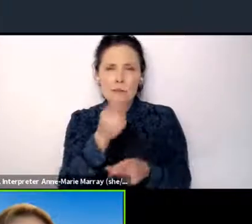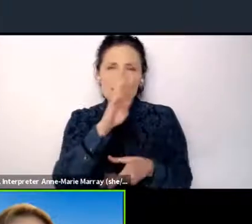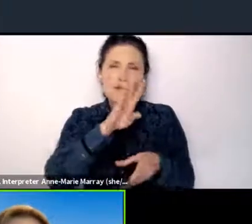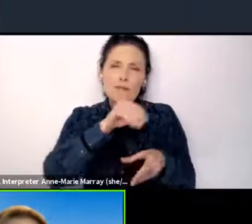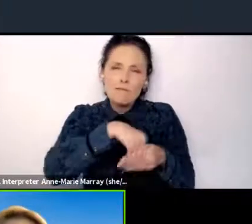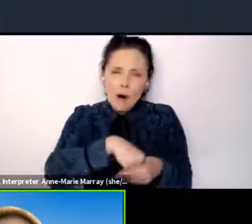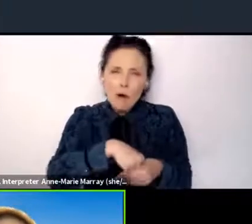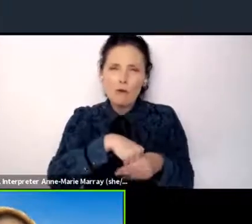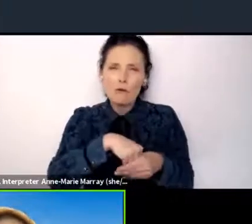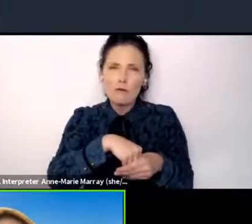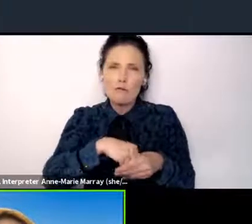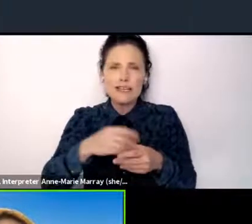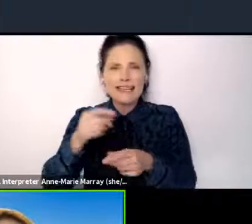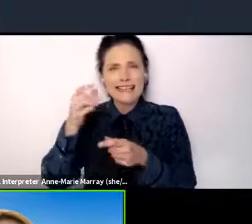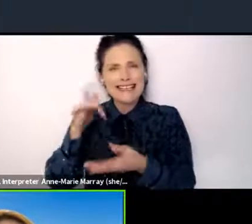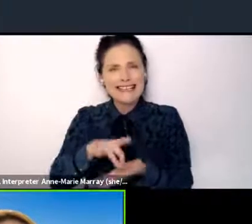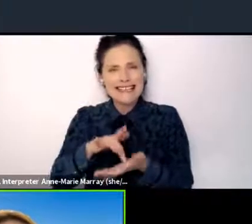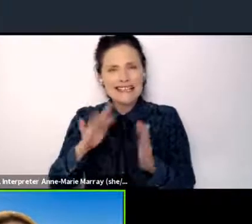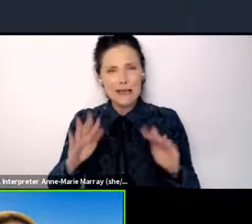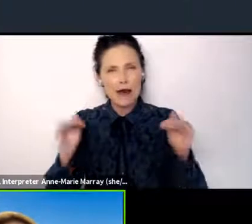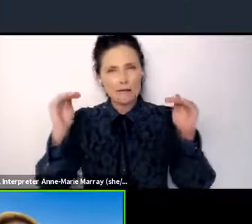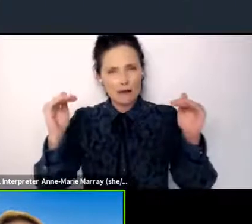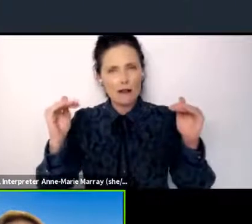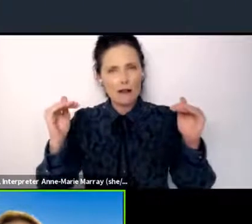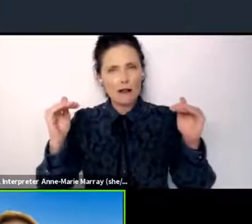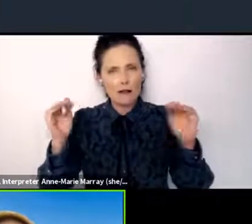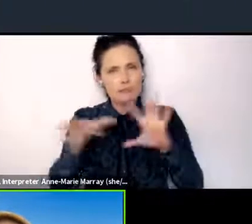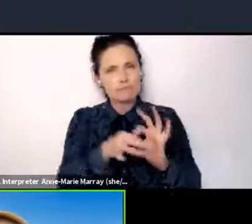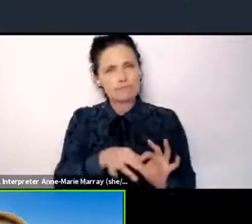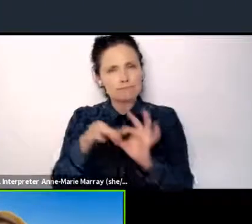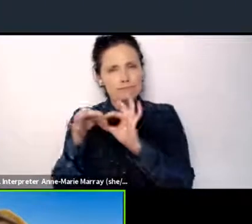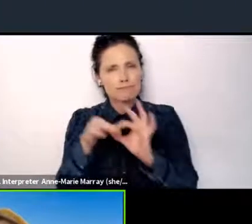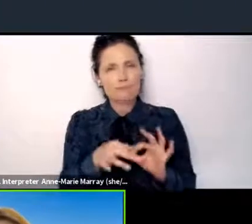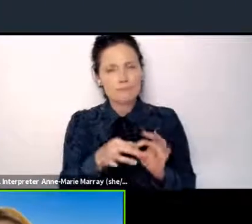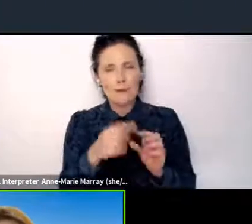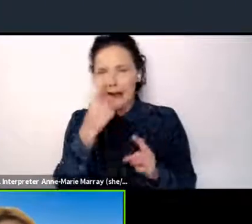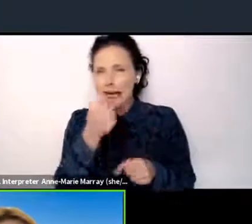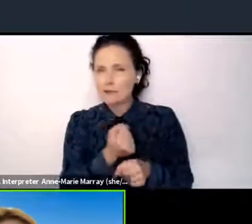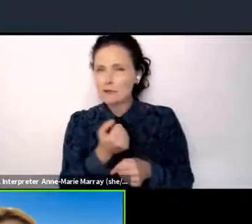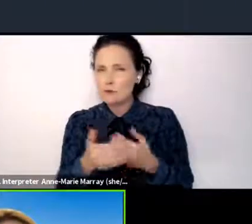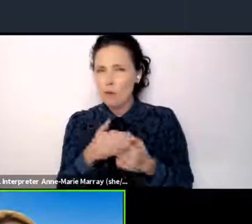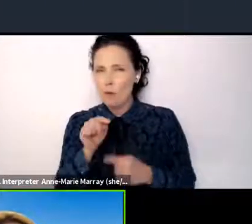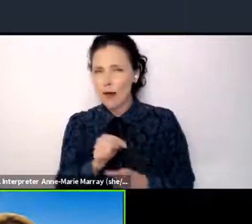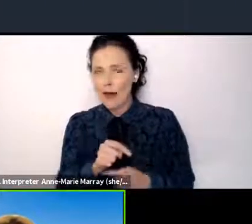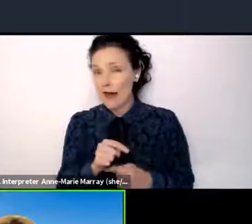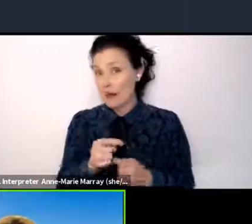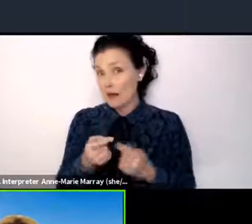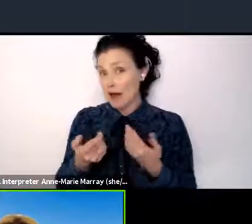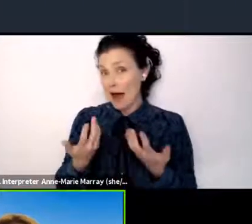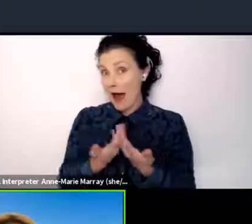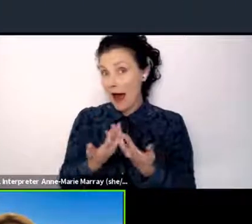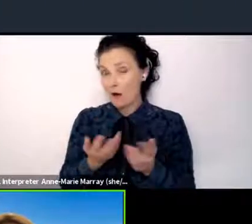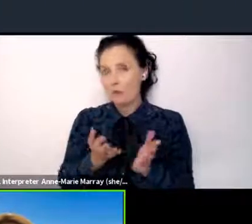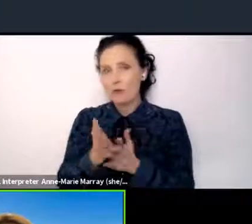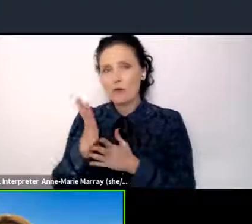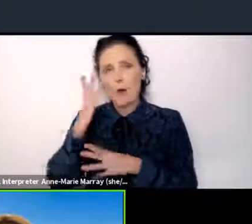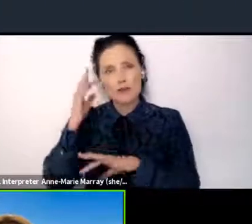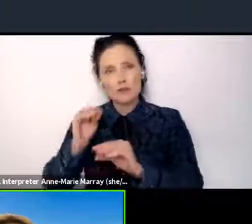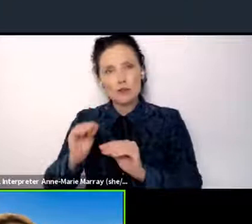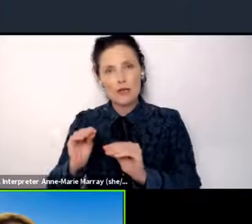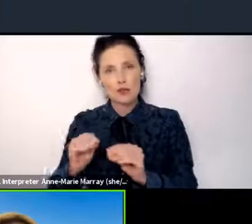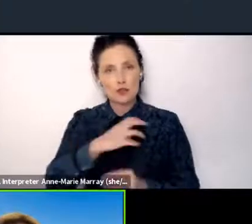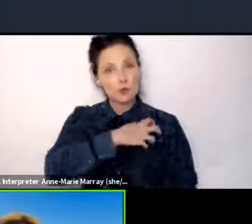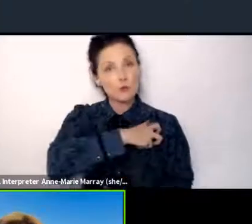level. And I think that there's a lot of scope there to look at how we can be working more closely together with the education unions on some of these really important topics.